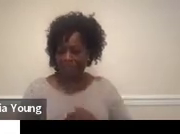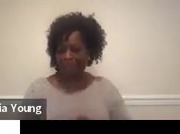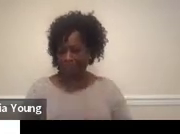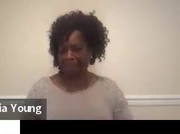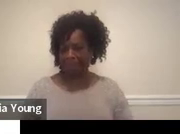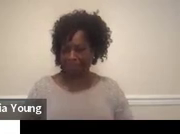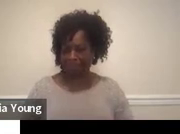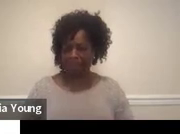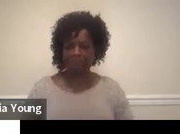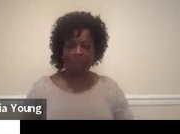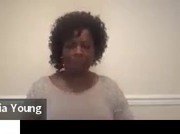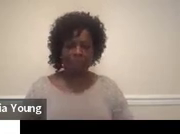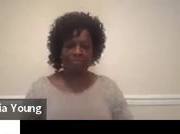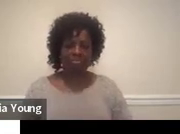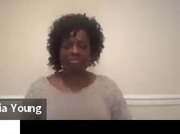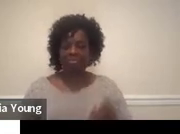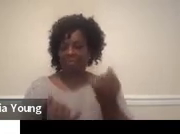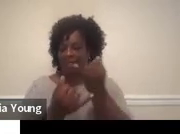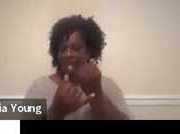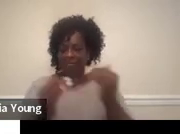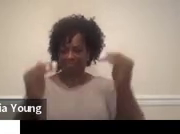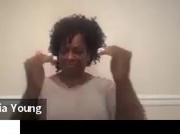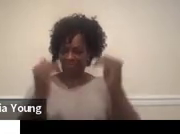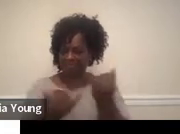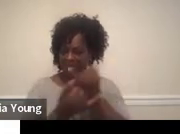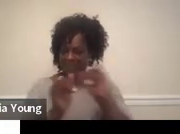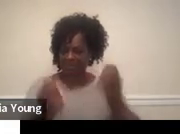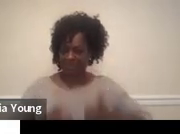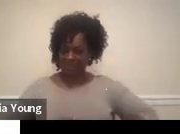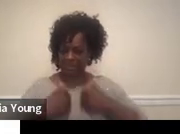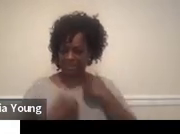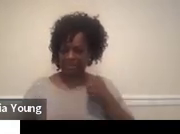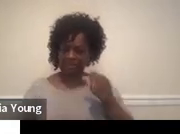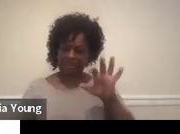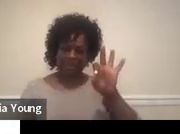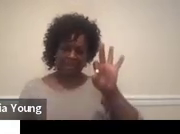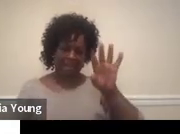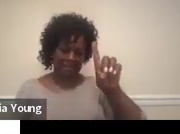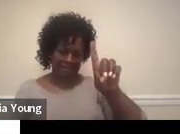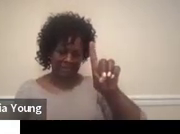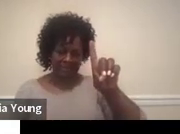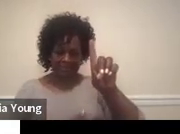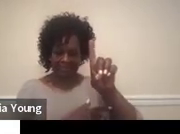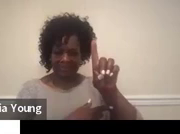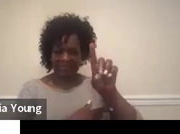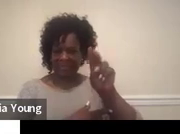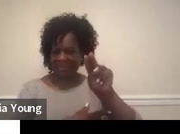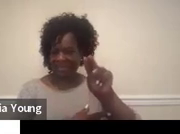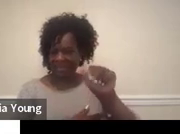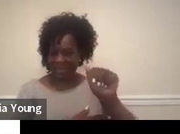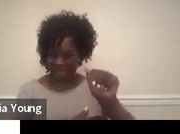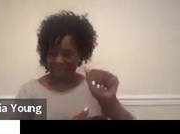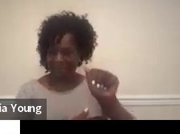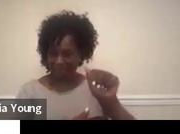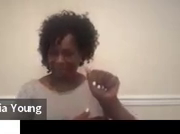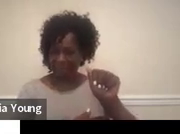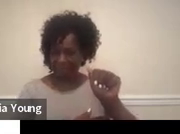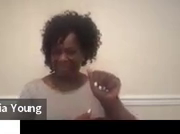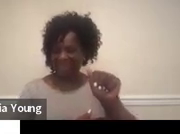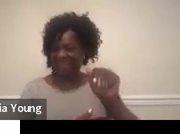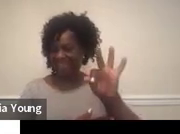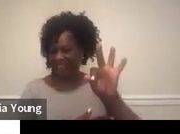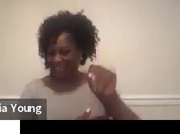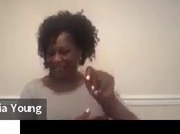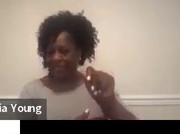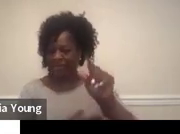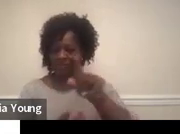So the independent living is the part for 9D that you can say NA if, for instance, you have a child with